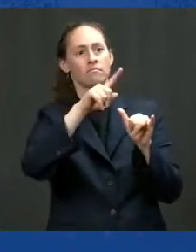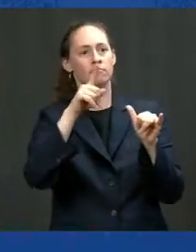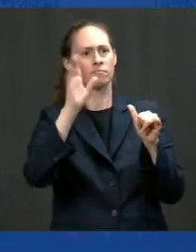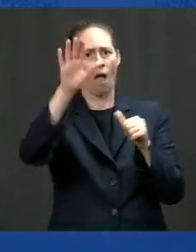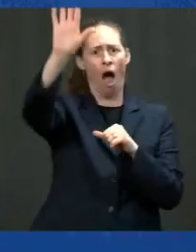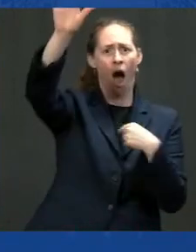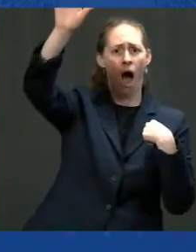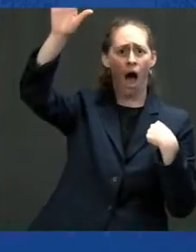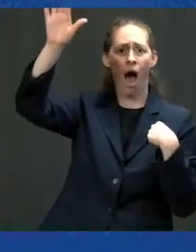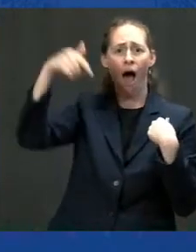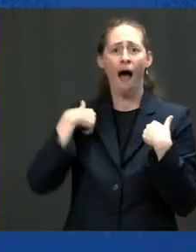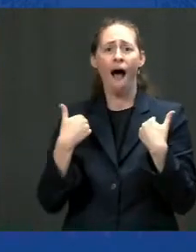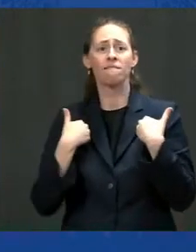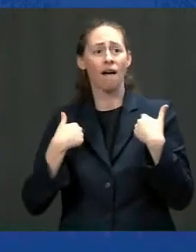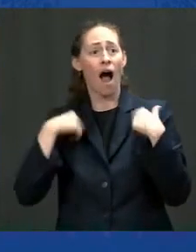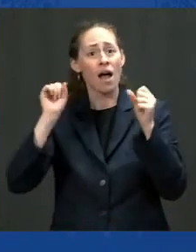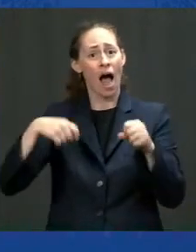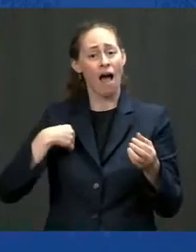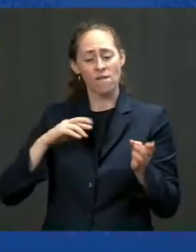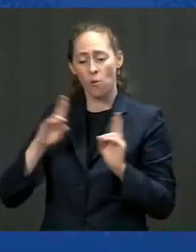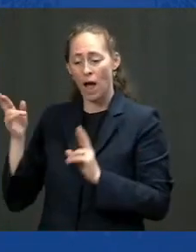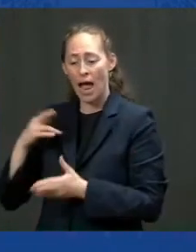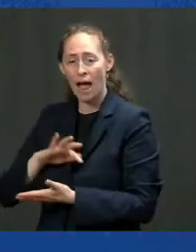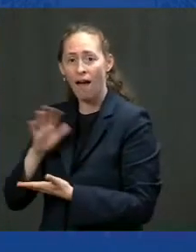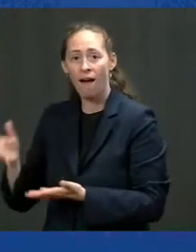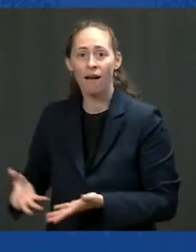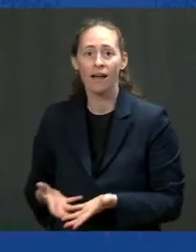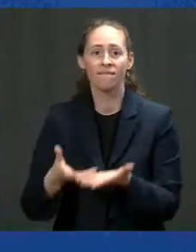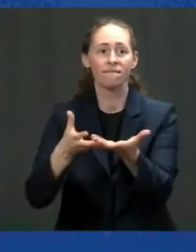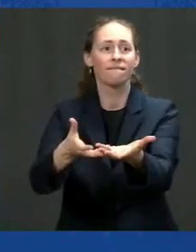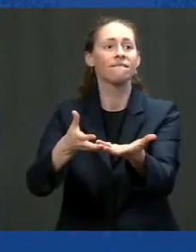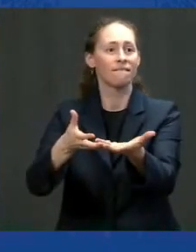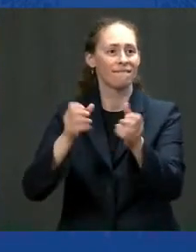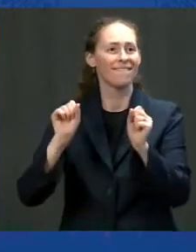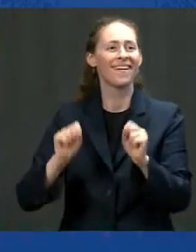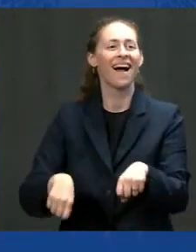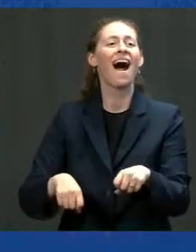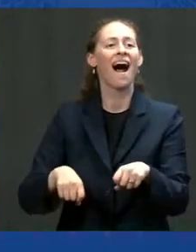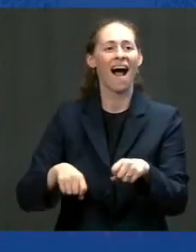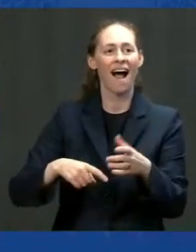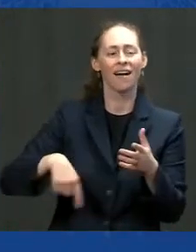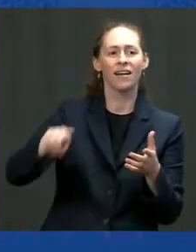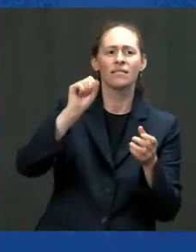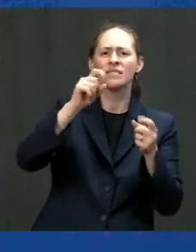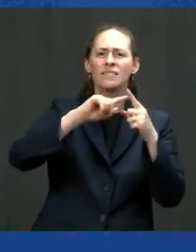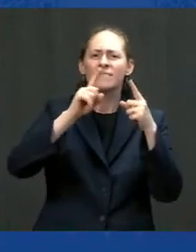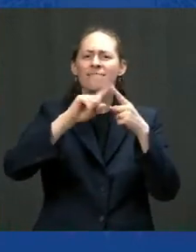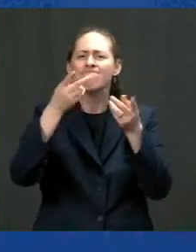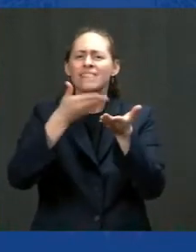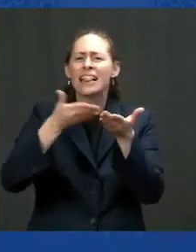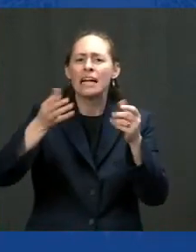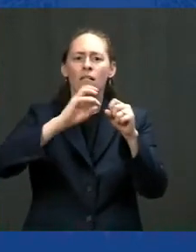hey, they're looking for companies that make nozzles. They're looking for companies that make the following whatever. We make that.